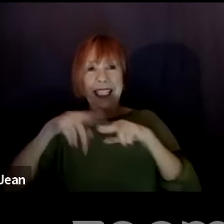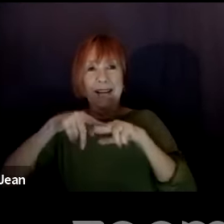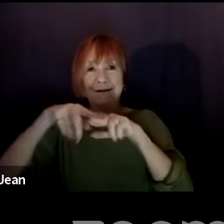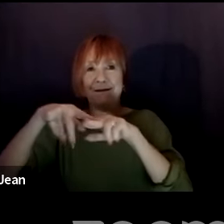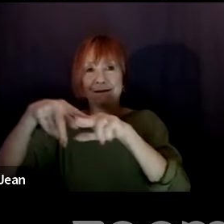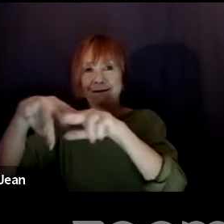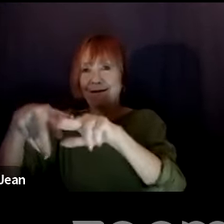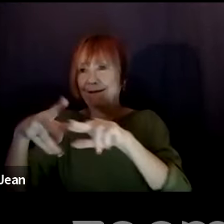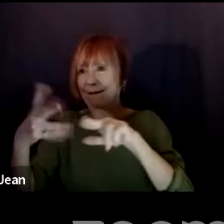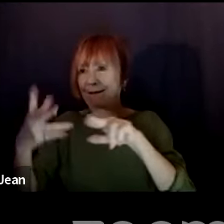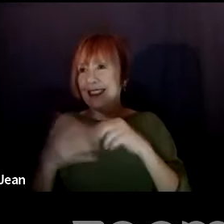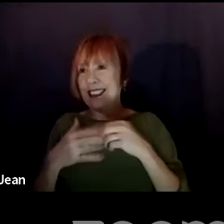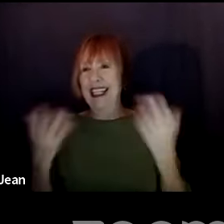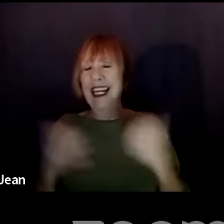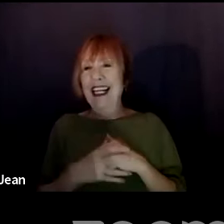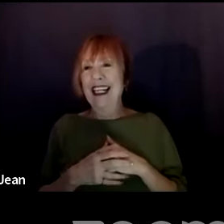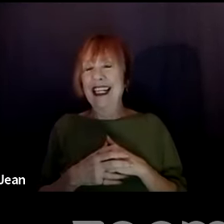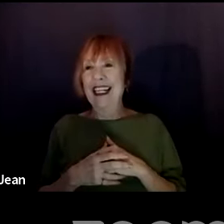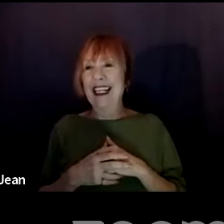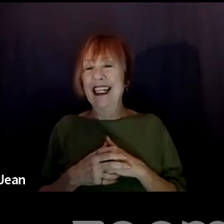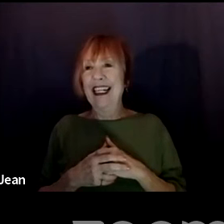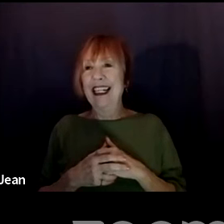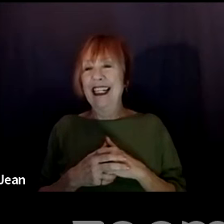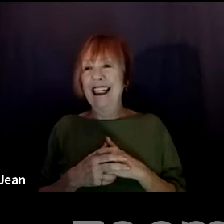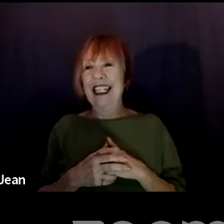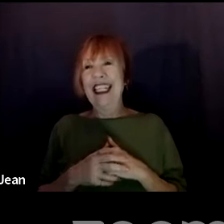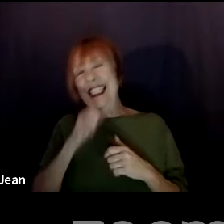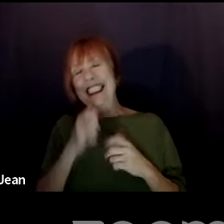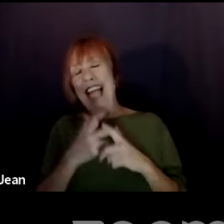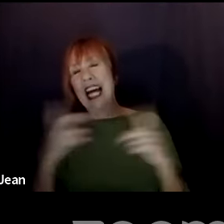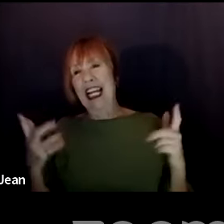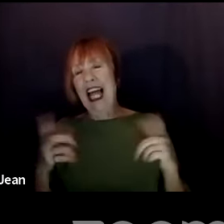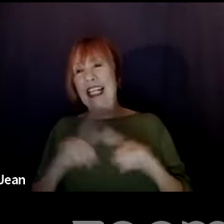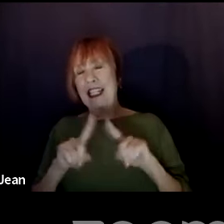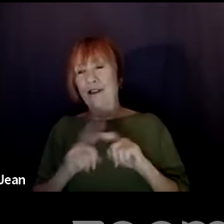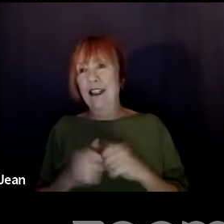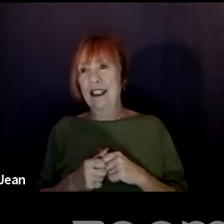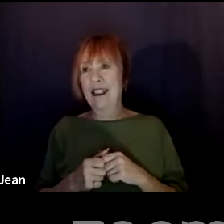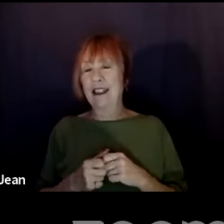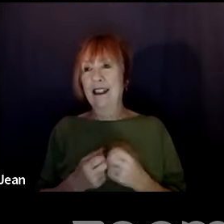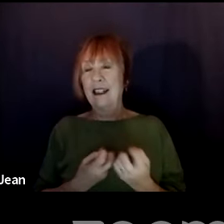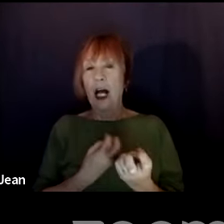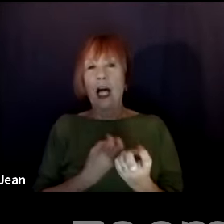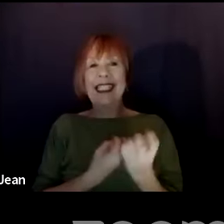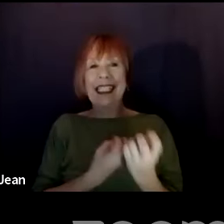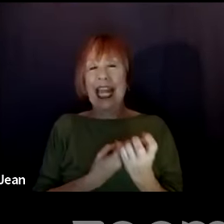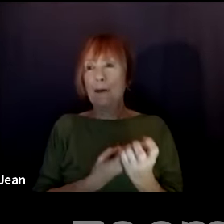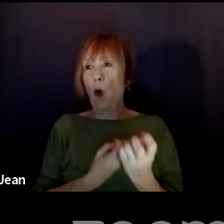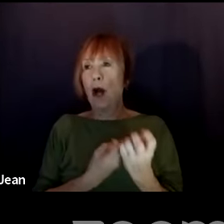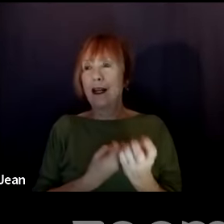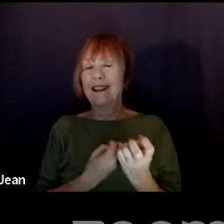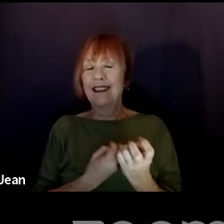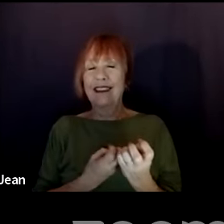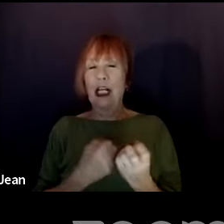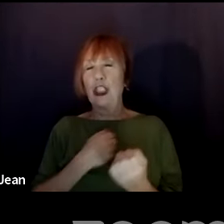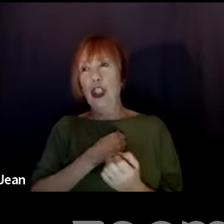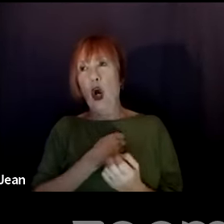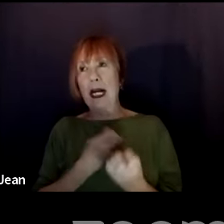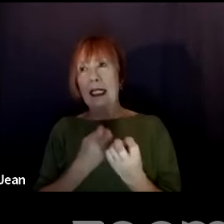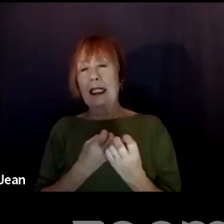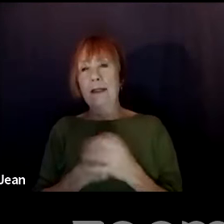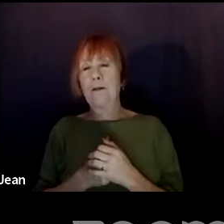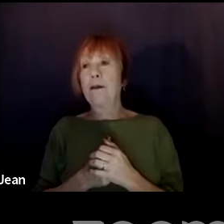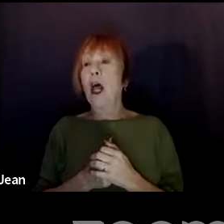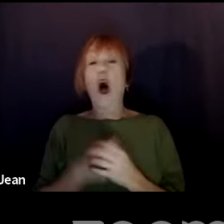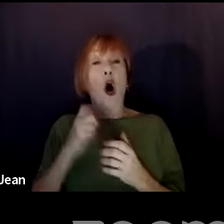So, so, so yeah, it's really not that much different. Nice. Thanks, Maria. All right. Well, that's the time for the questions that we got. Let's